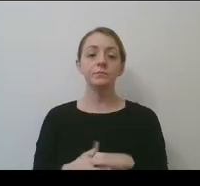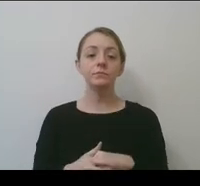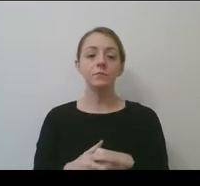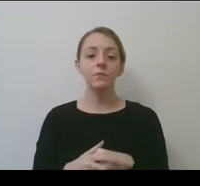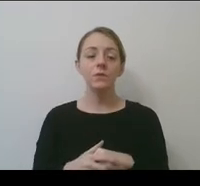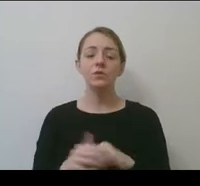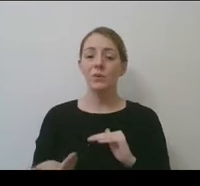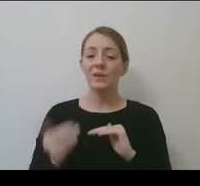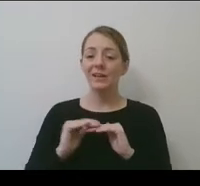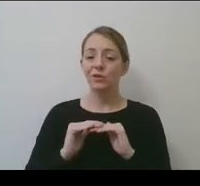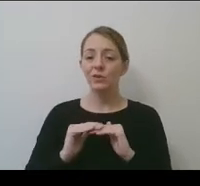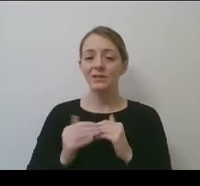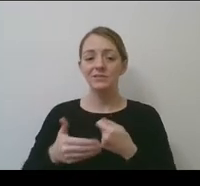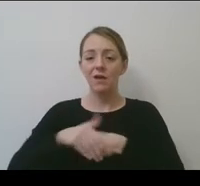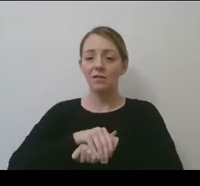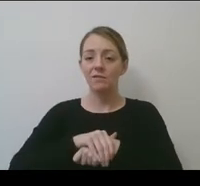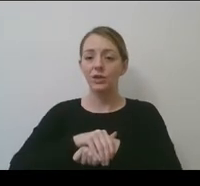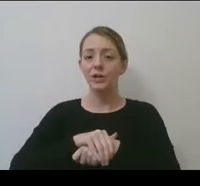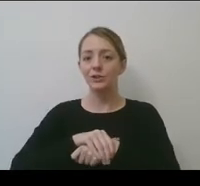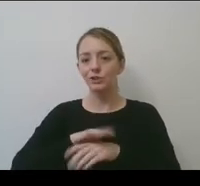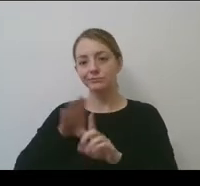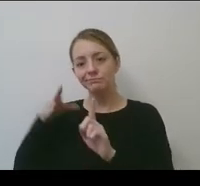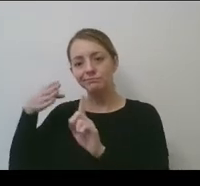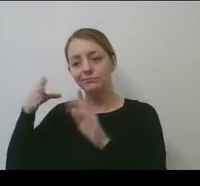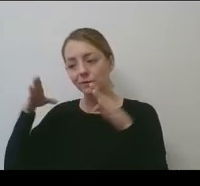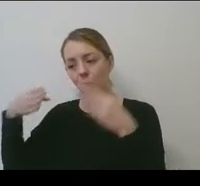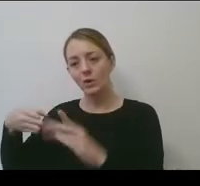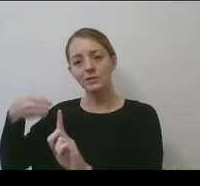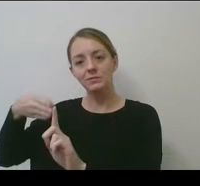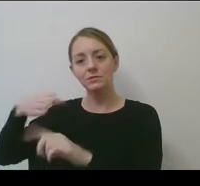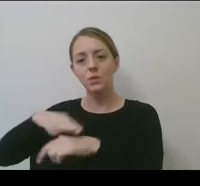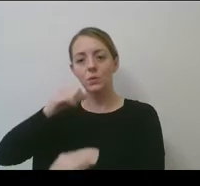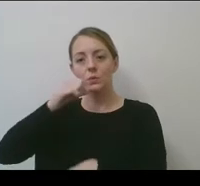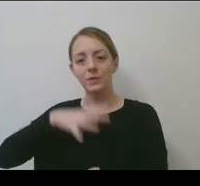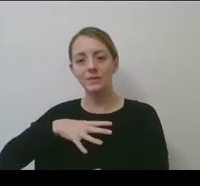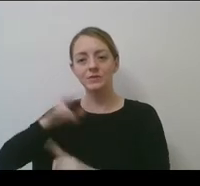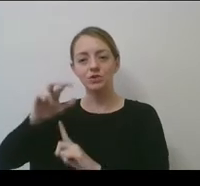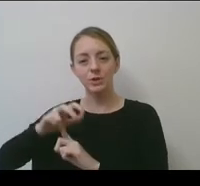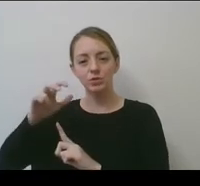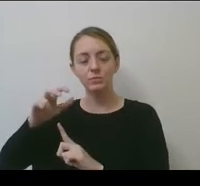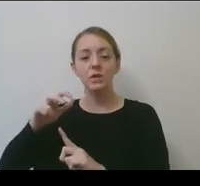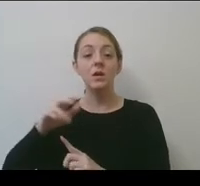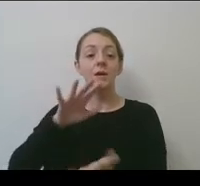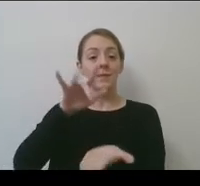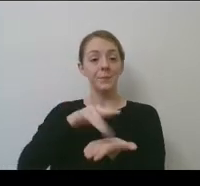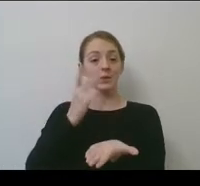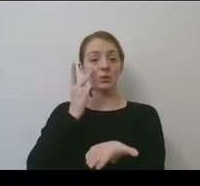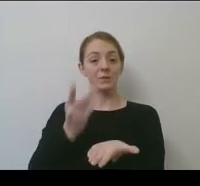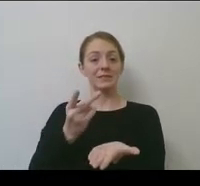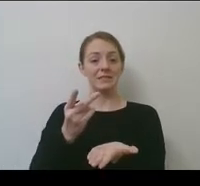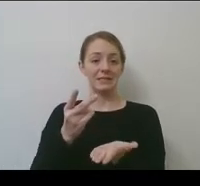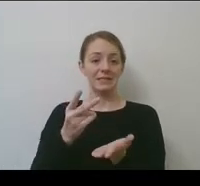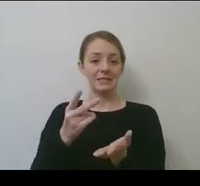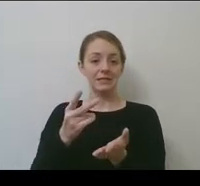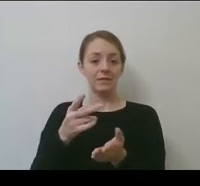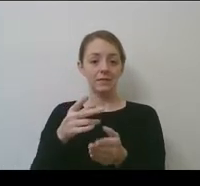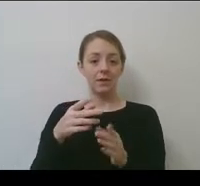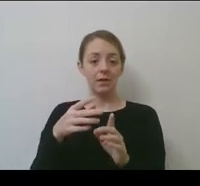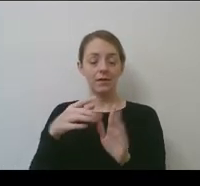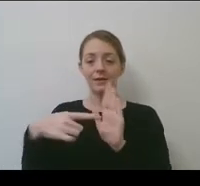media handles around the women's championship. And there's in the middle of the example of the bracket expansion to go to the 68 teams.